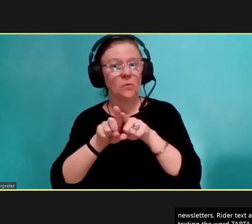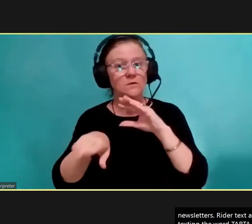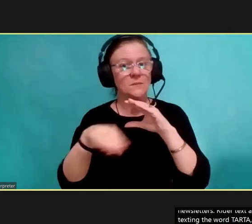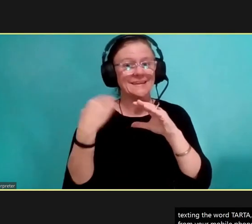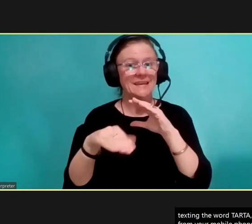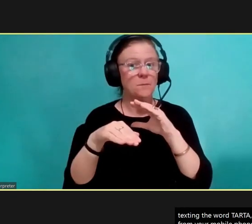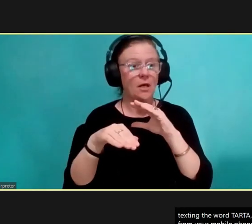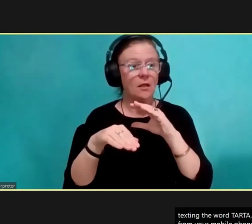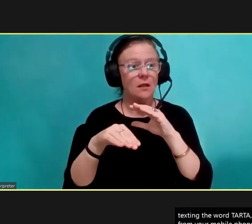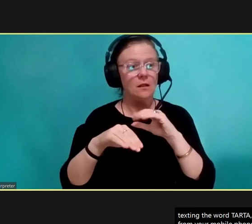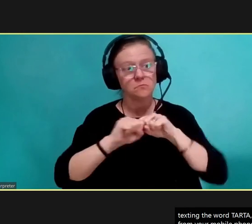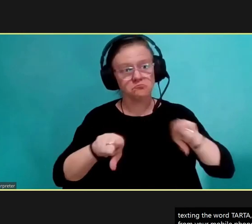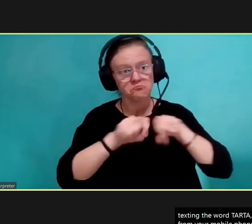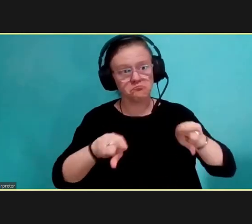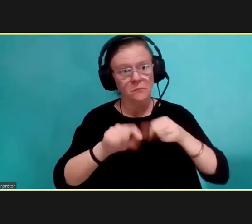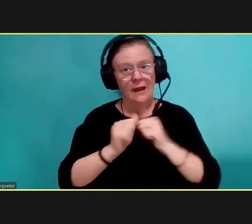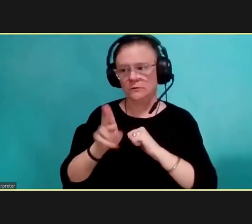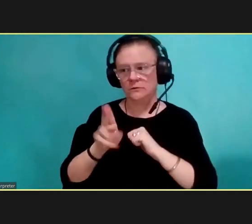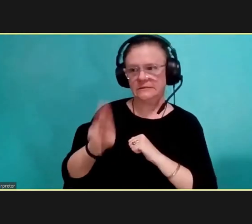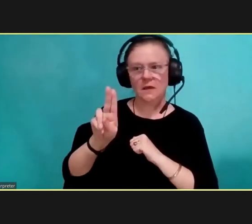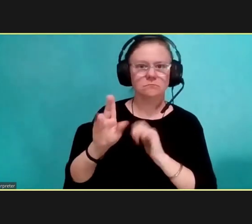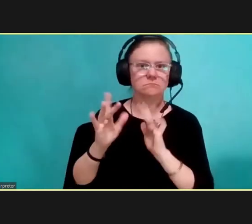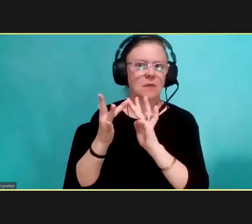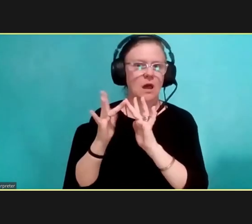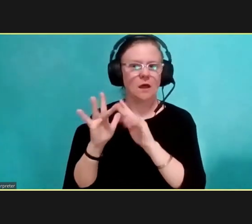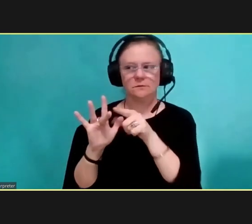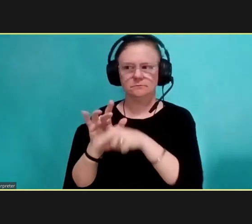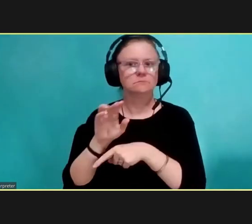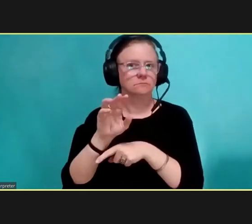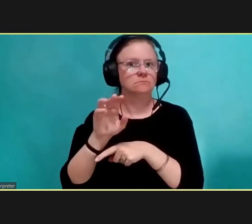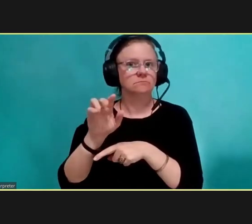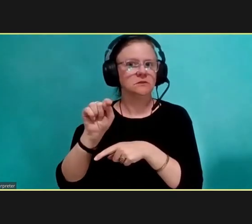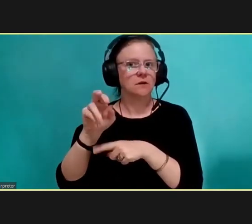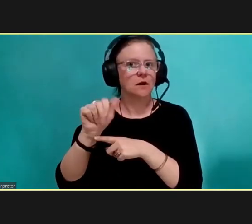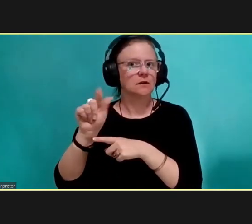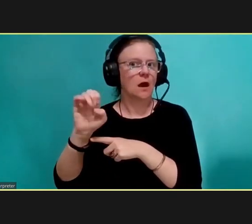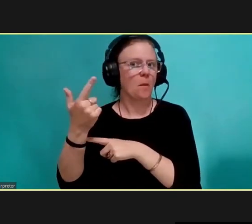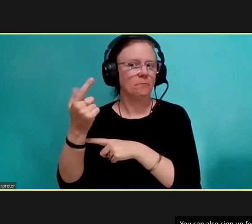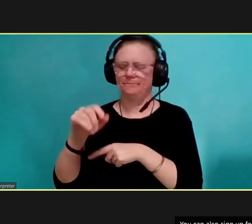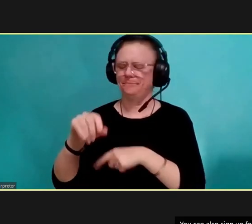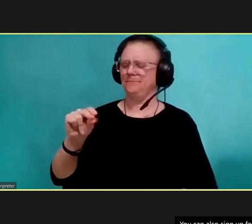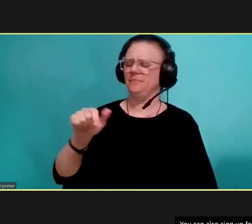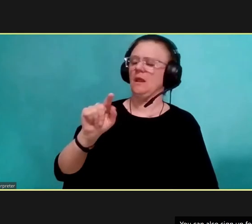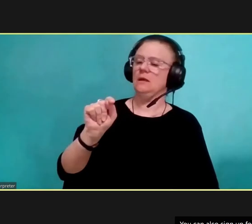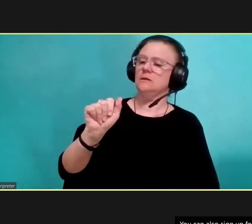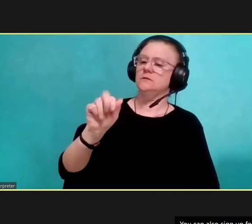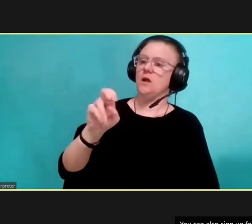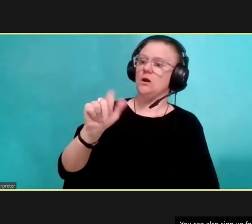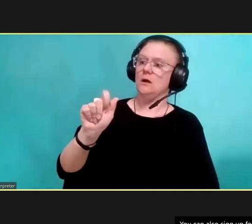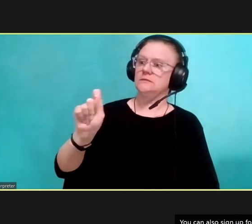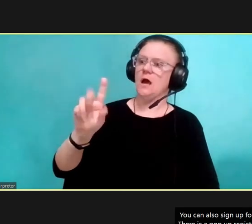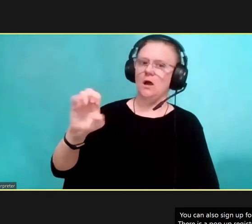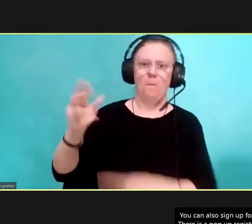newsletter at www.tarta.com. There is a pop-up registration form that pops up right when you visit the site. So, that's a really great